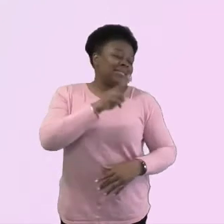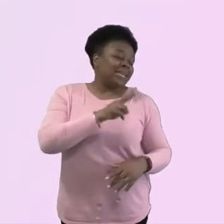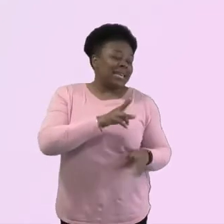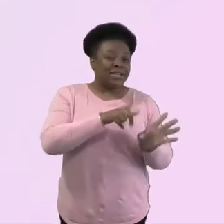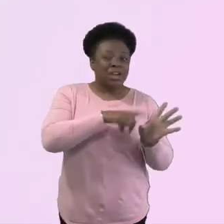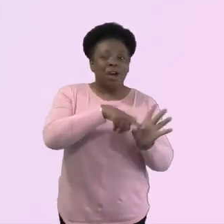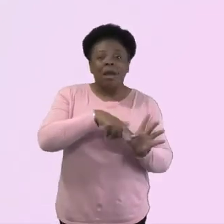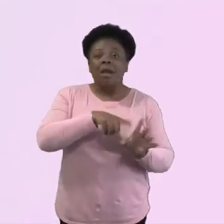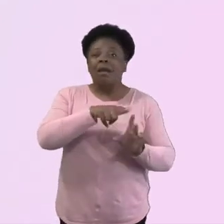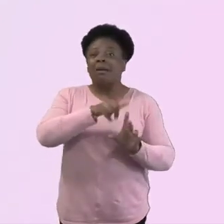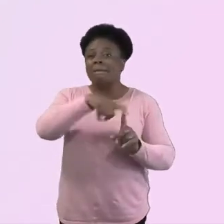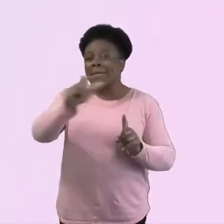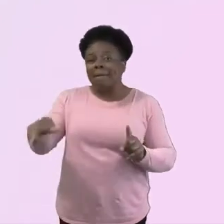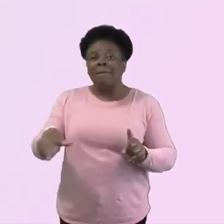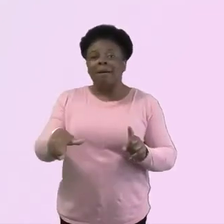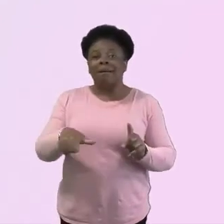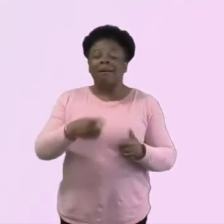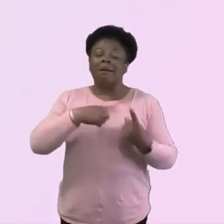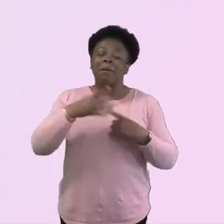being with them.